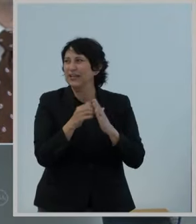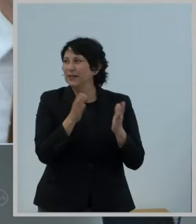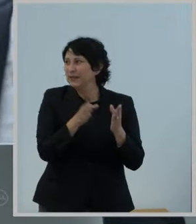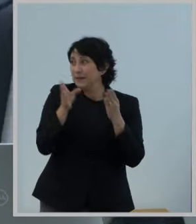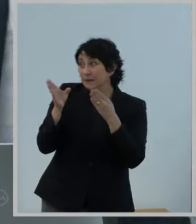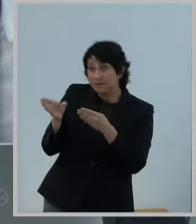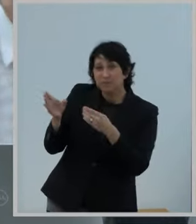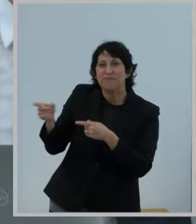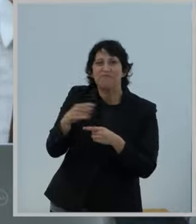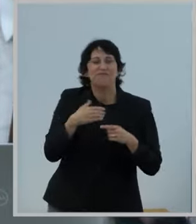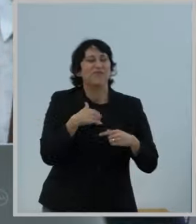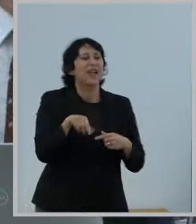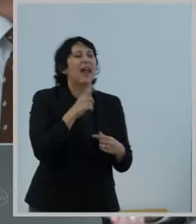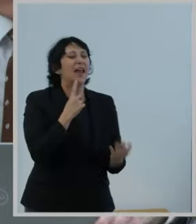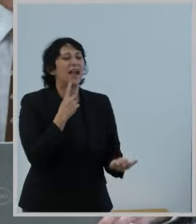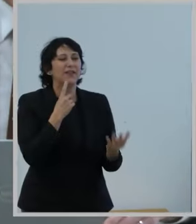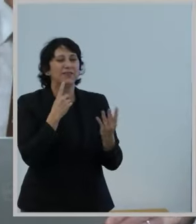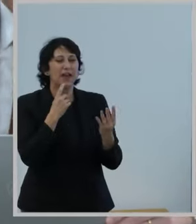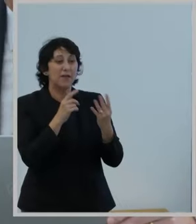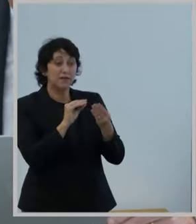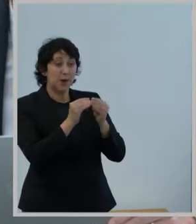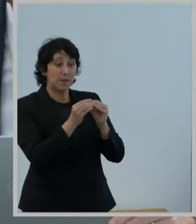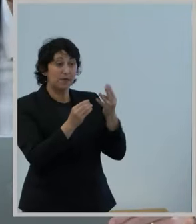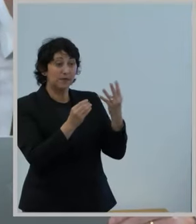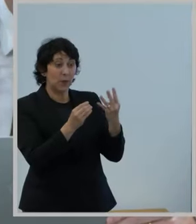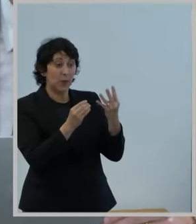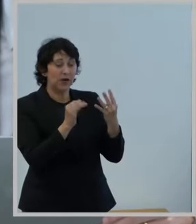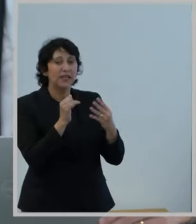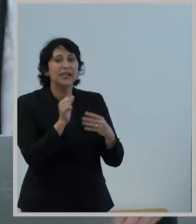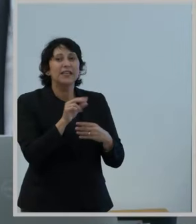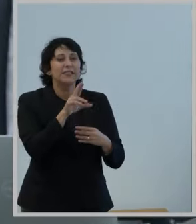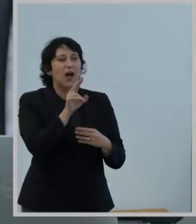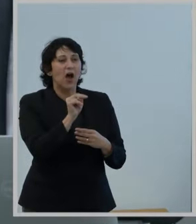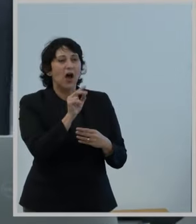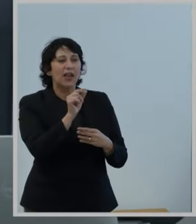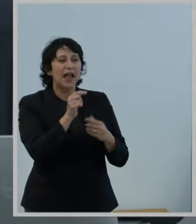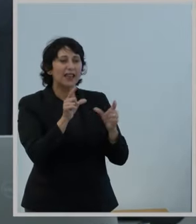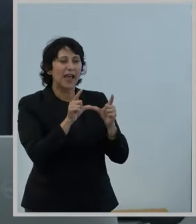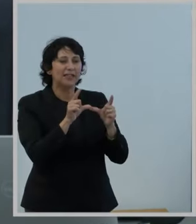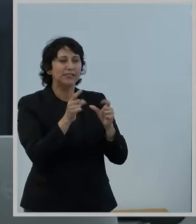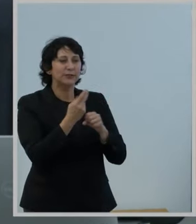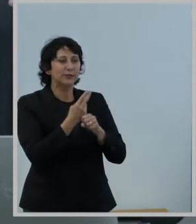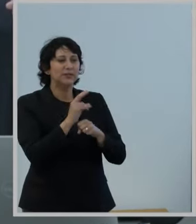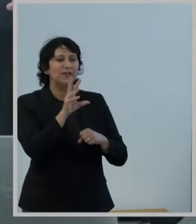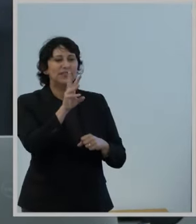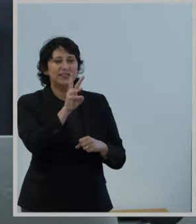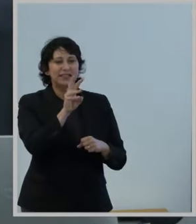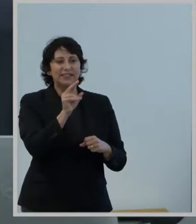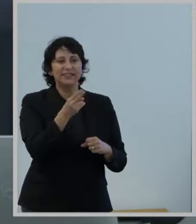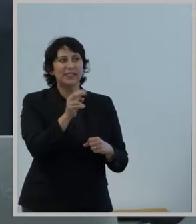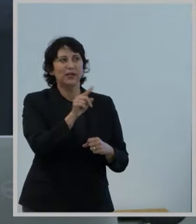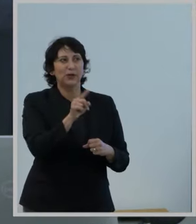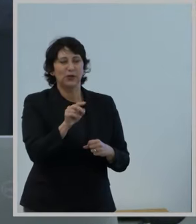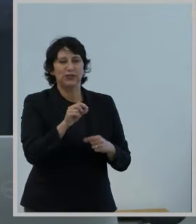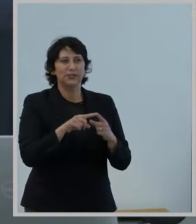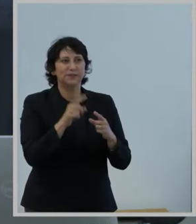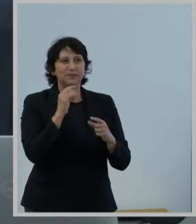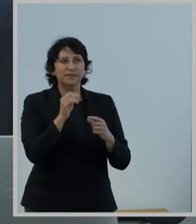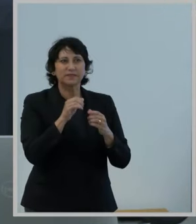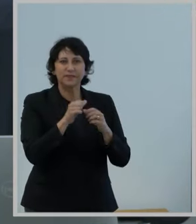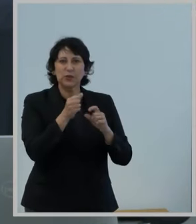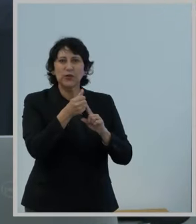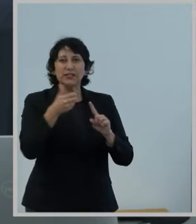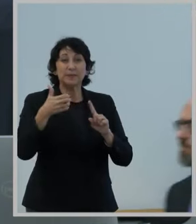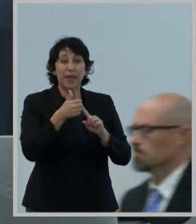Commissioners, item four on your agenda is titled Unlicensed Use of the Six-Gigahertz Band, Expanding Flexible Use in Mid